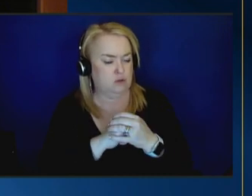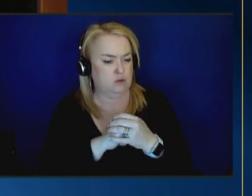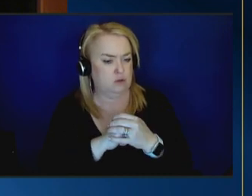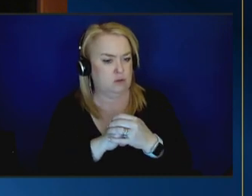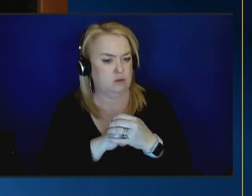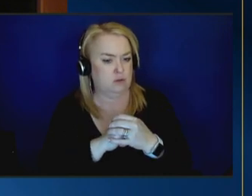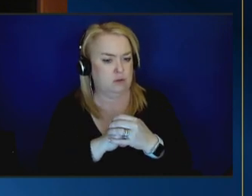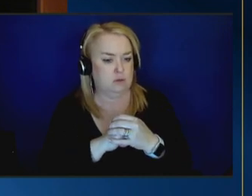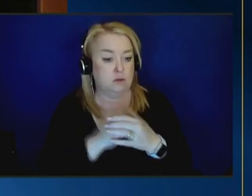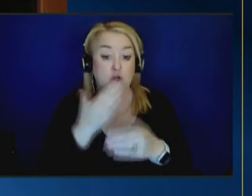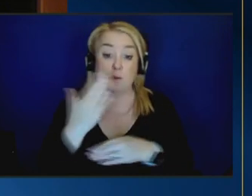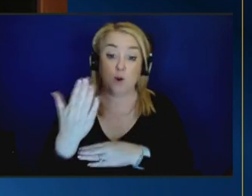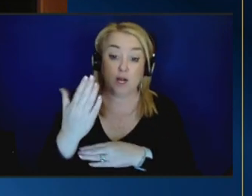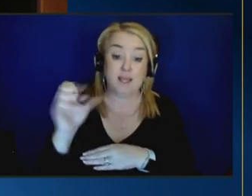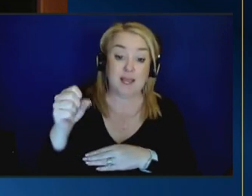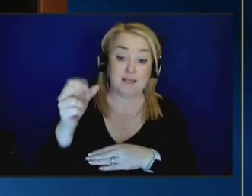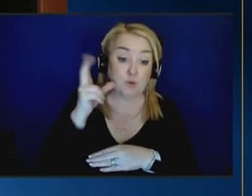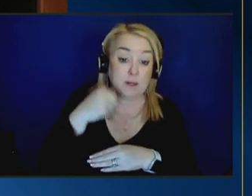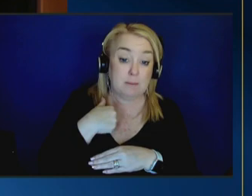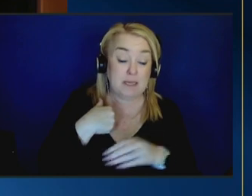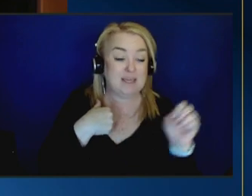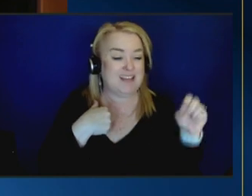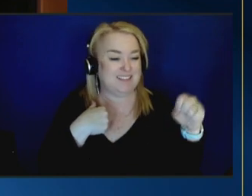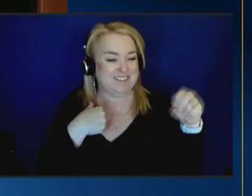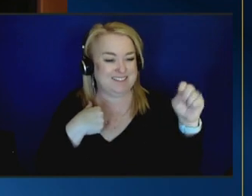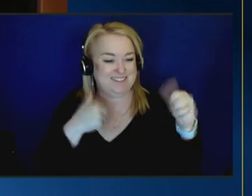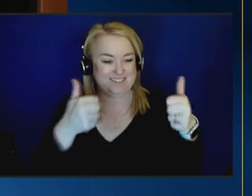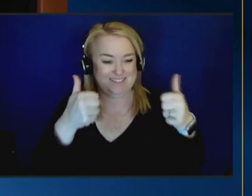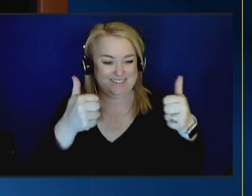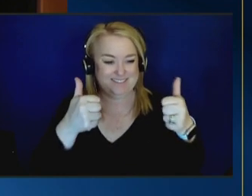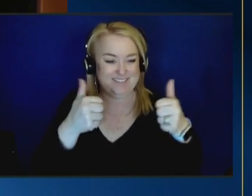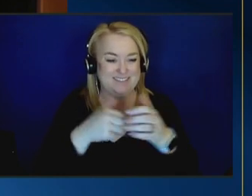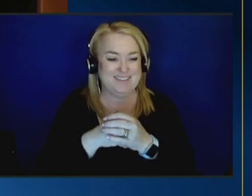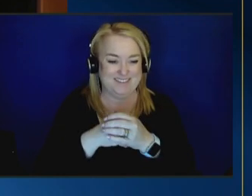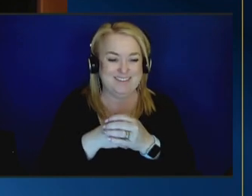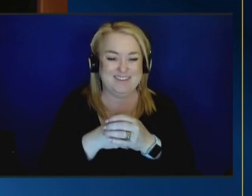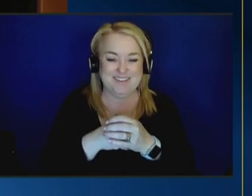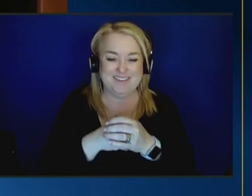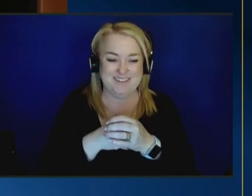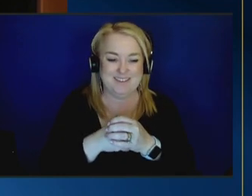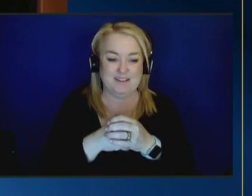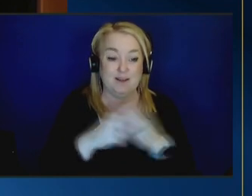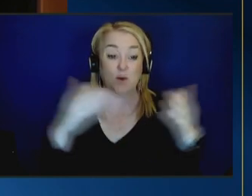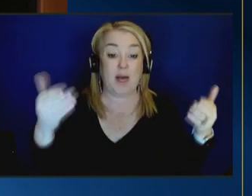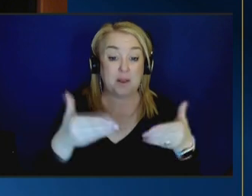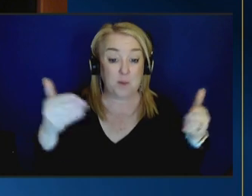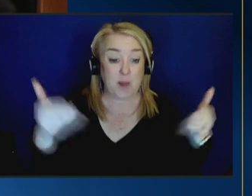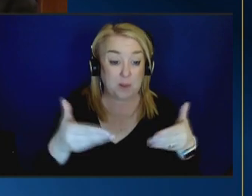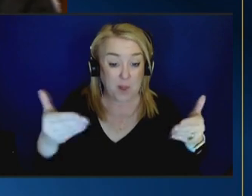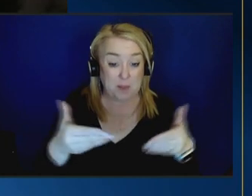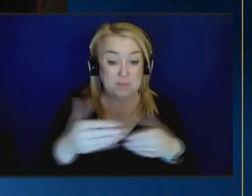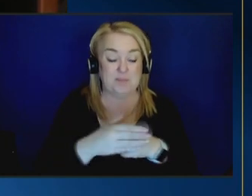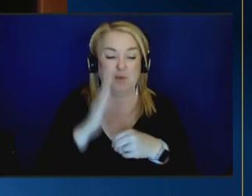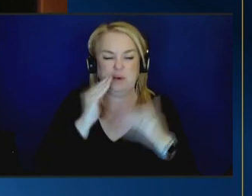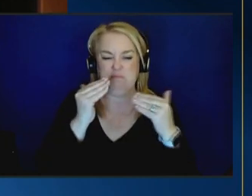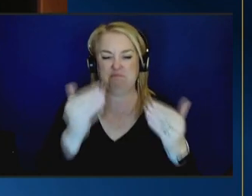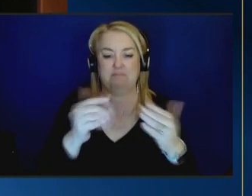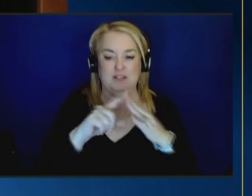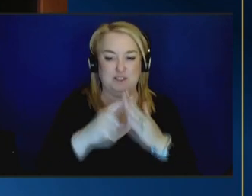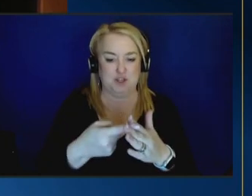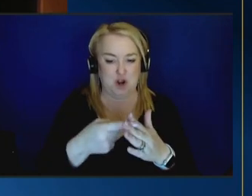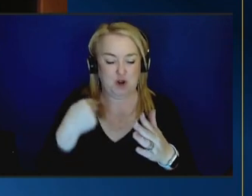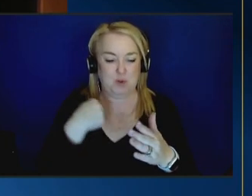good morning i'm here can you hear me yeah we can hear you sarah um welcome welcome so let's get started because we have a